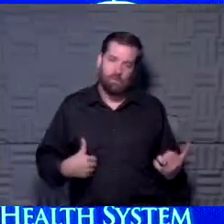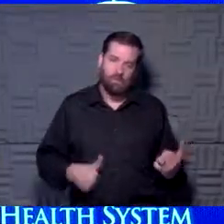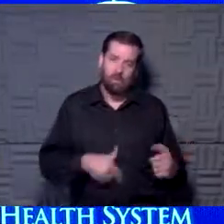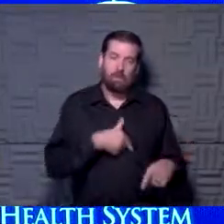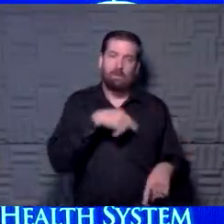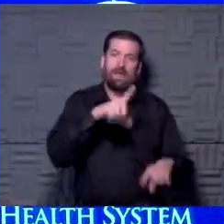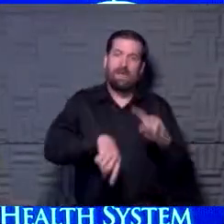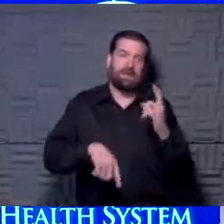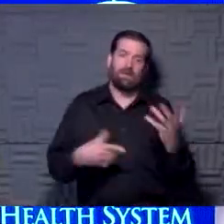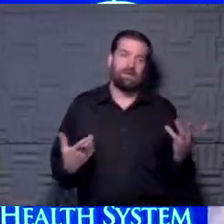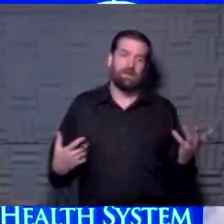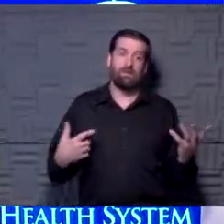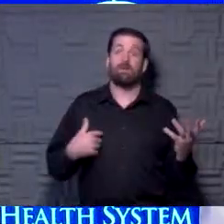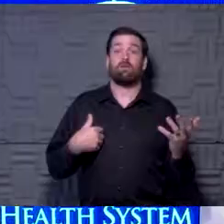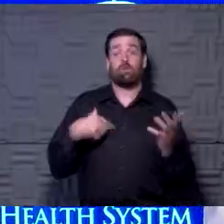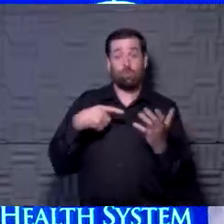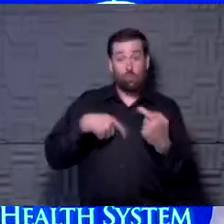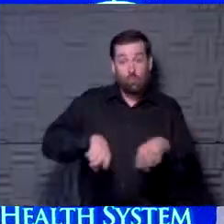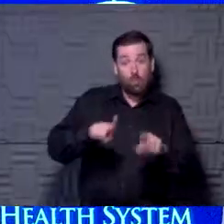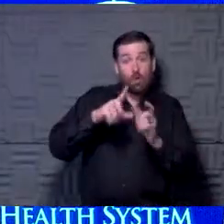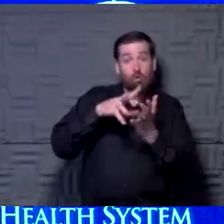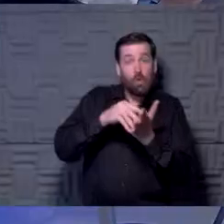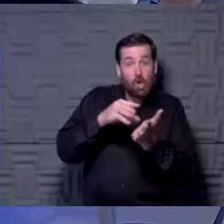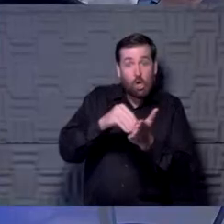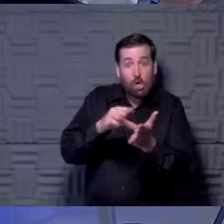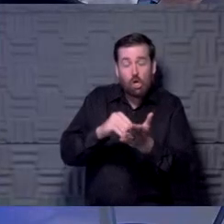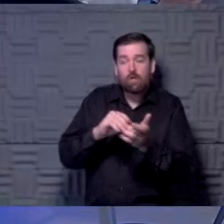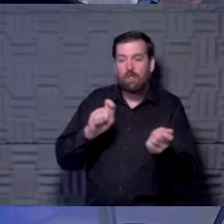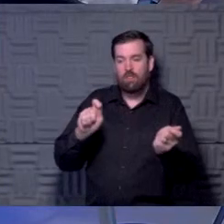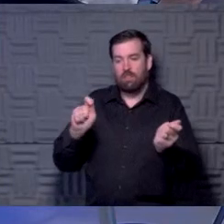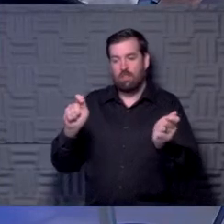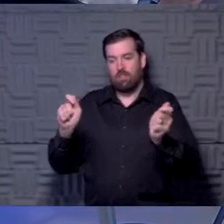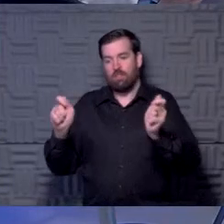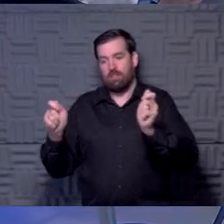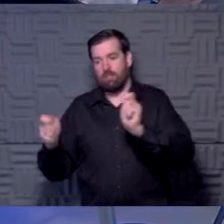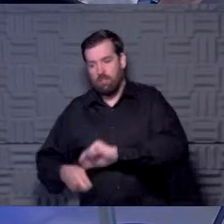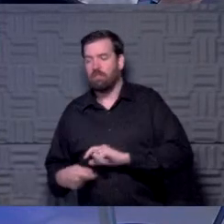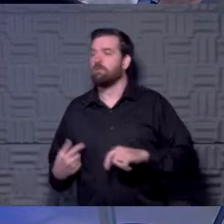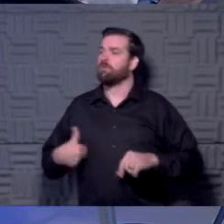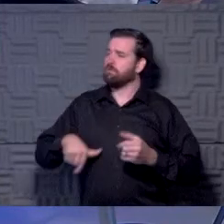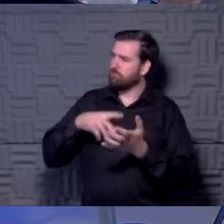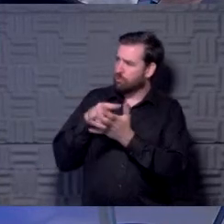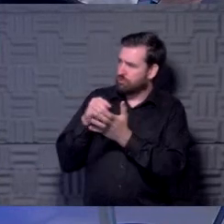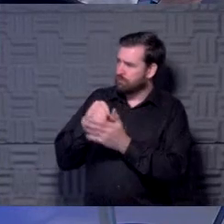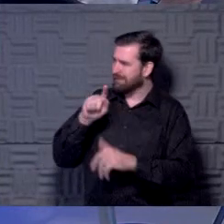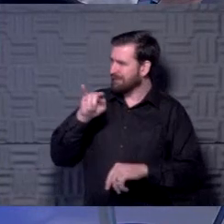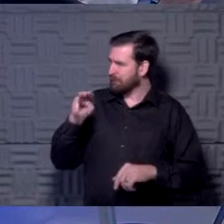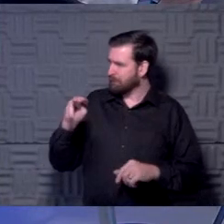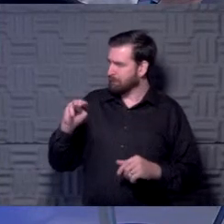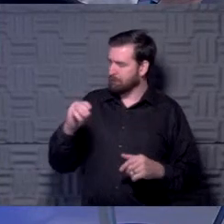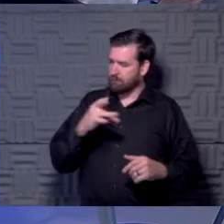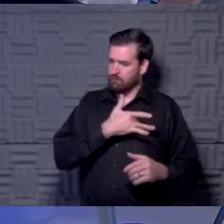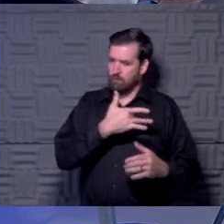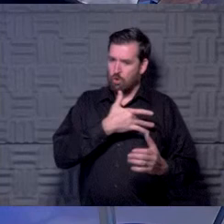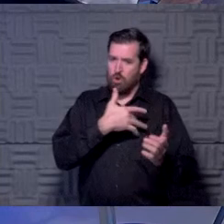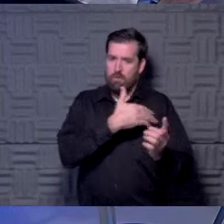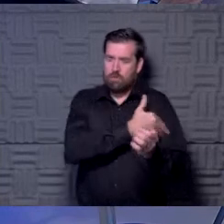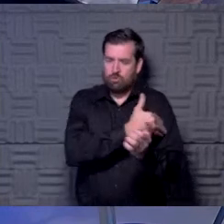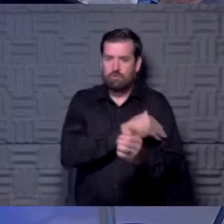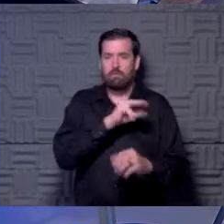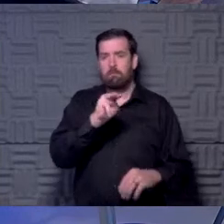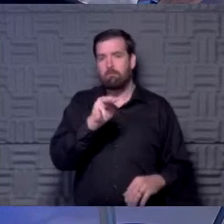story changes as we learn. So, Tim, we've been learning a little bit more about inflammation of the heart muscle, what we call